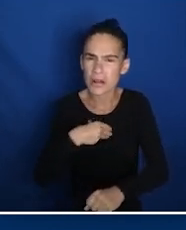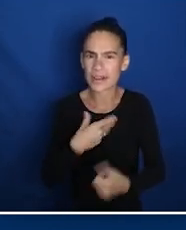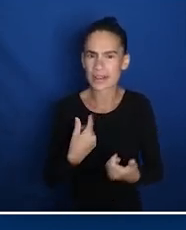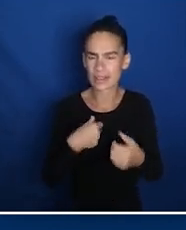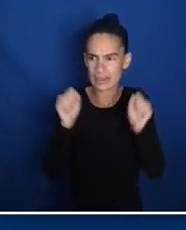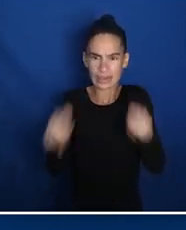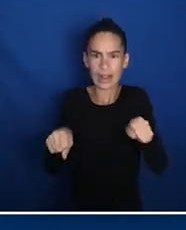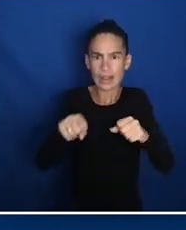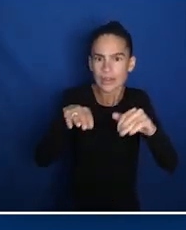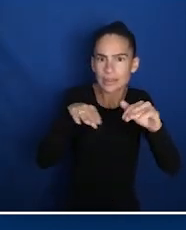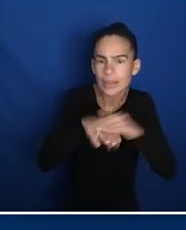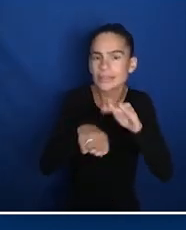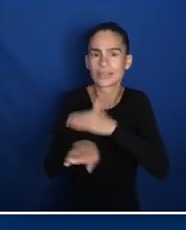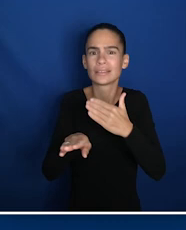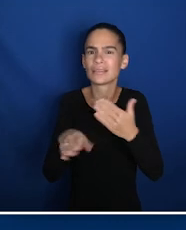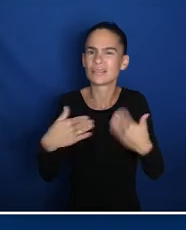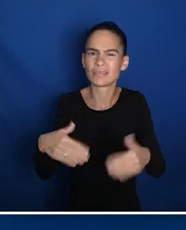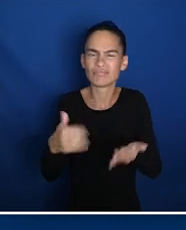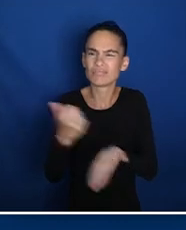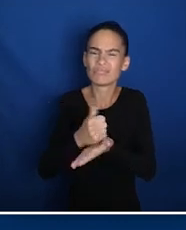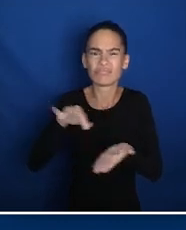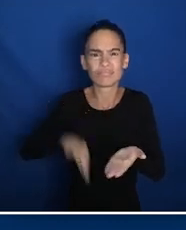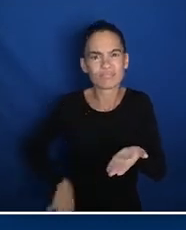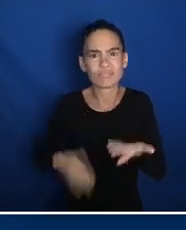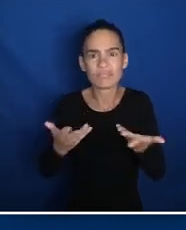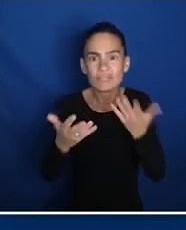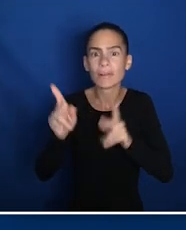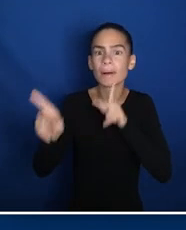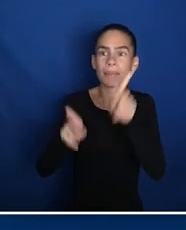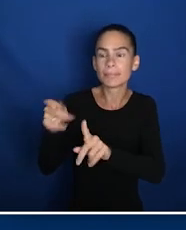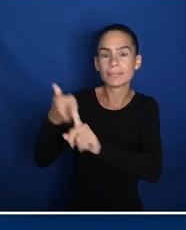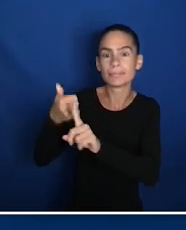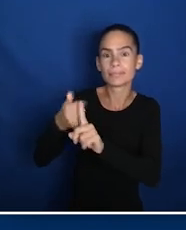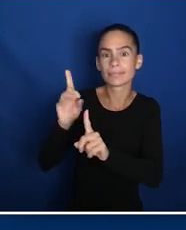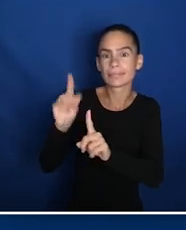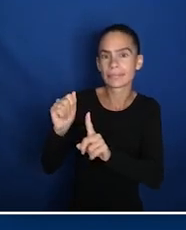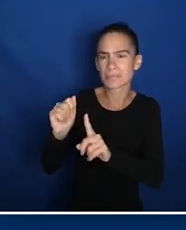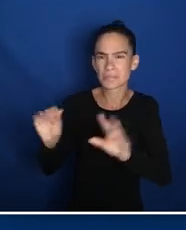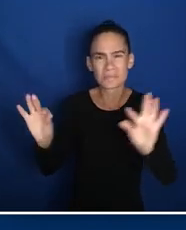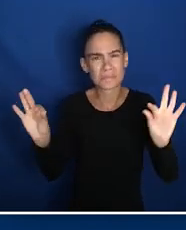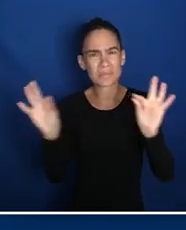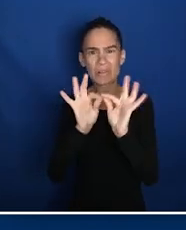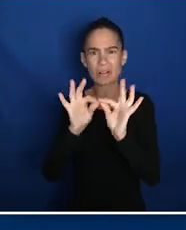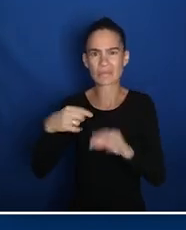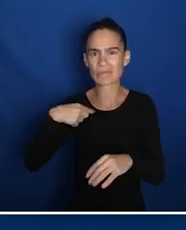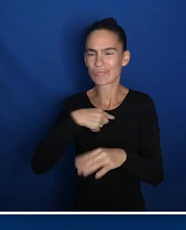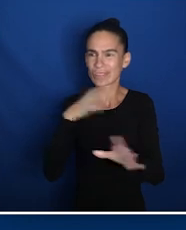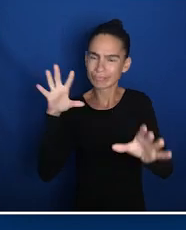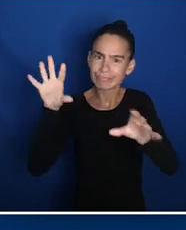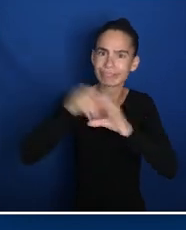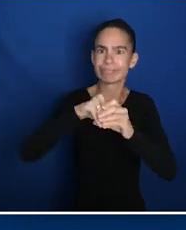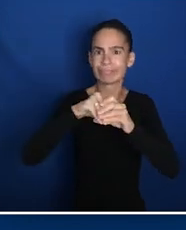for me has been super empowering and being able to access the vote in an accessible way is really helpful. Individuals with disabilities,